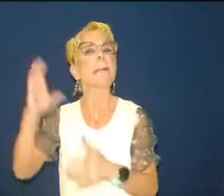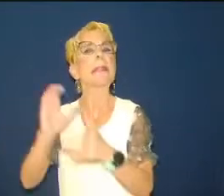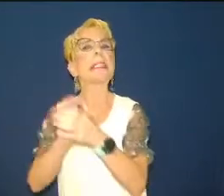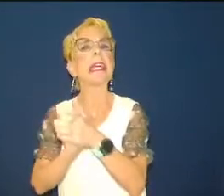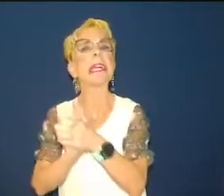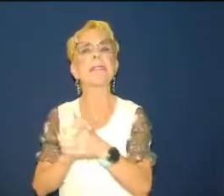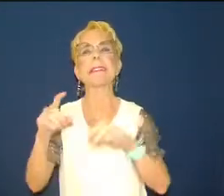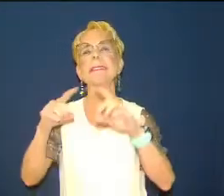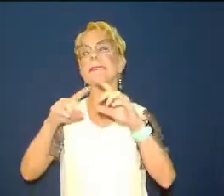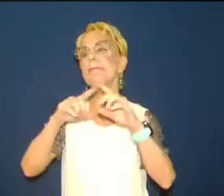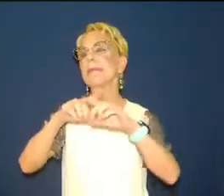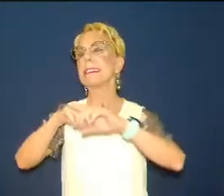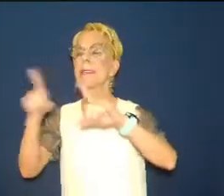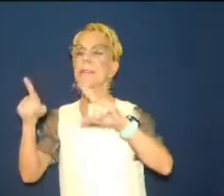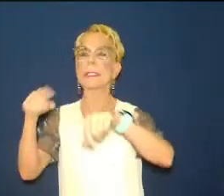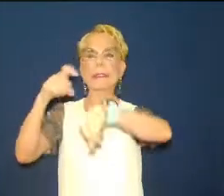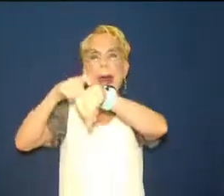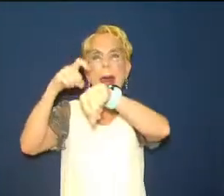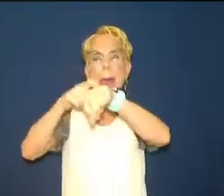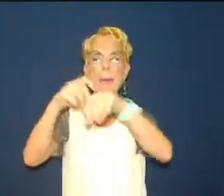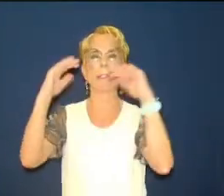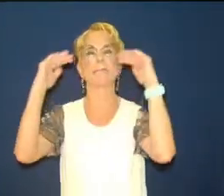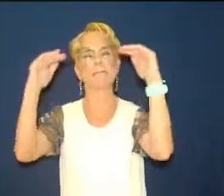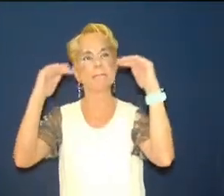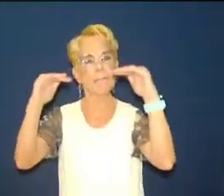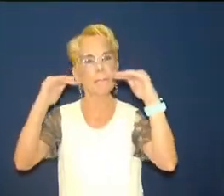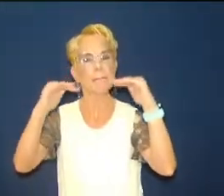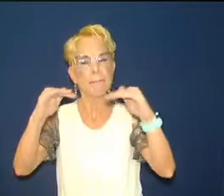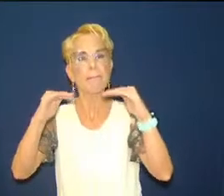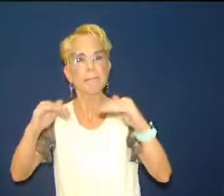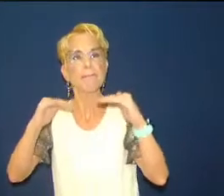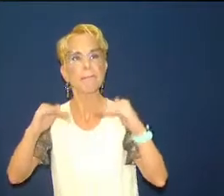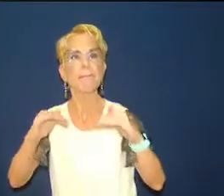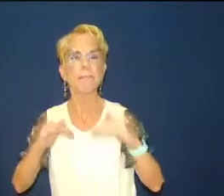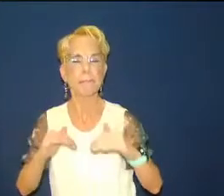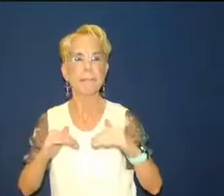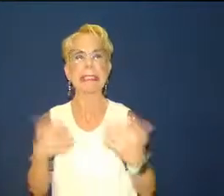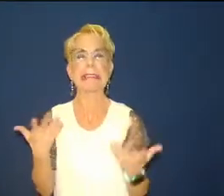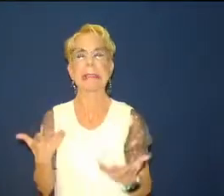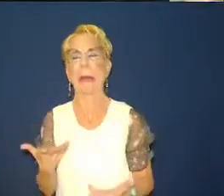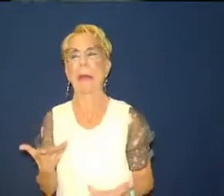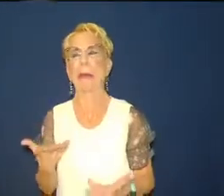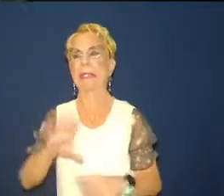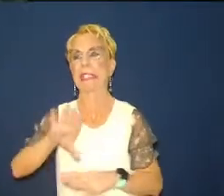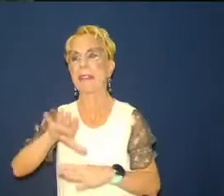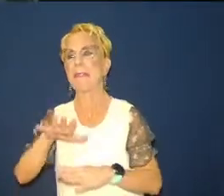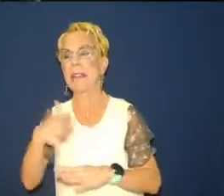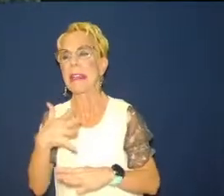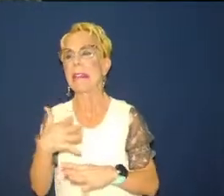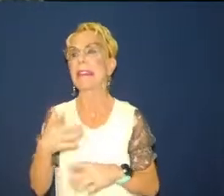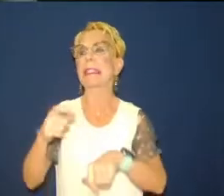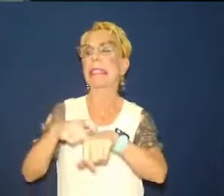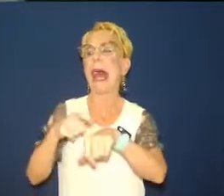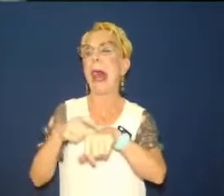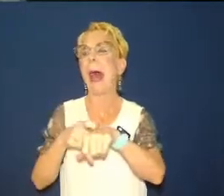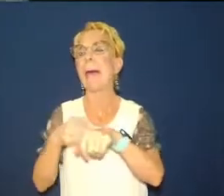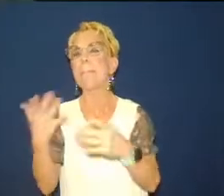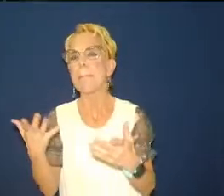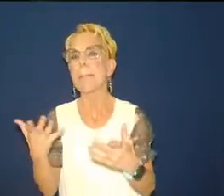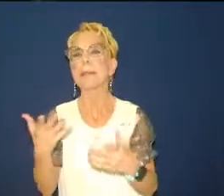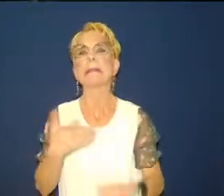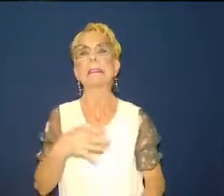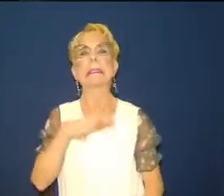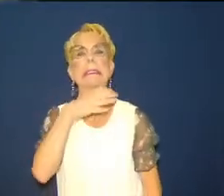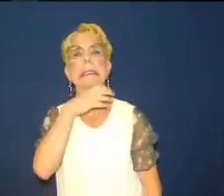prophesied at the beginning and now here we are and man in two weeks from today we'll be